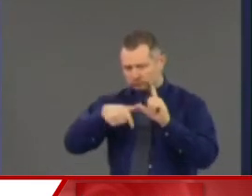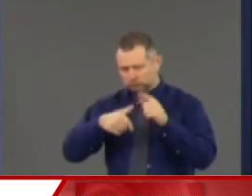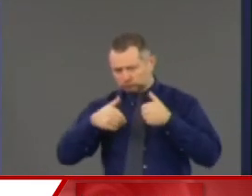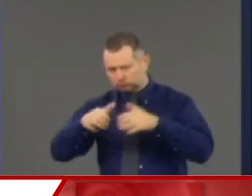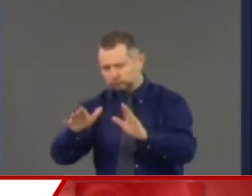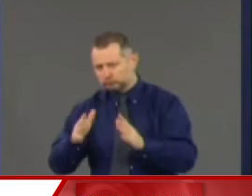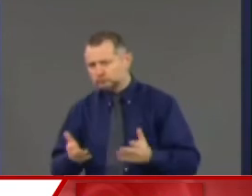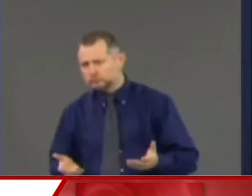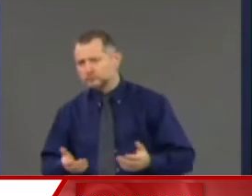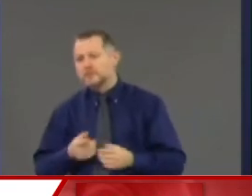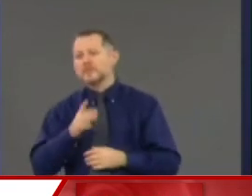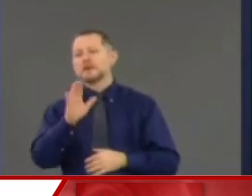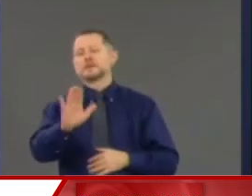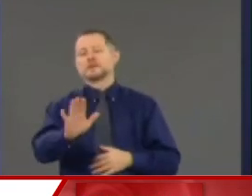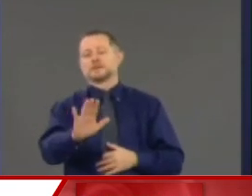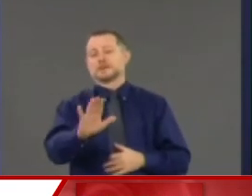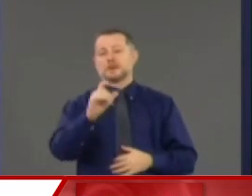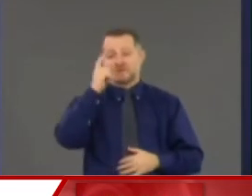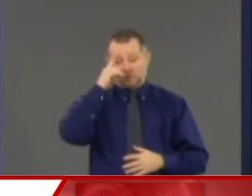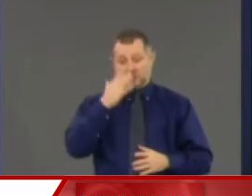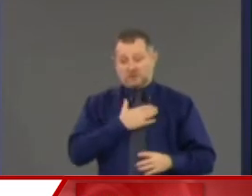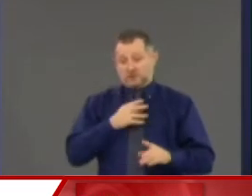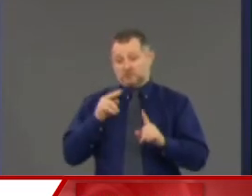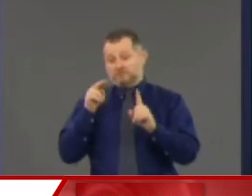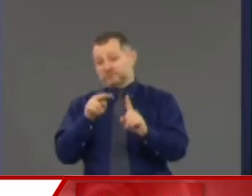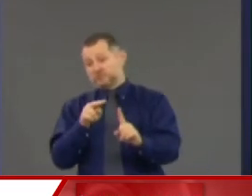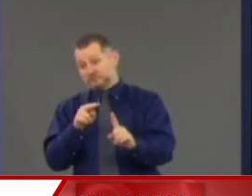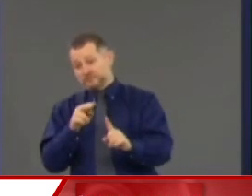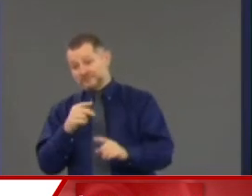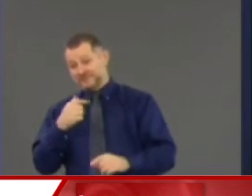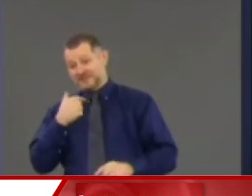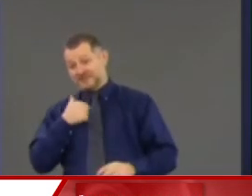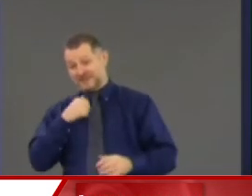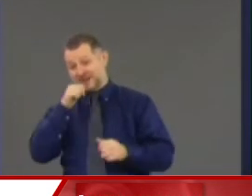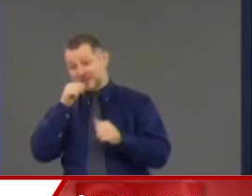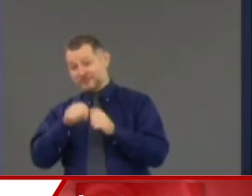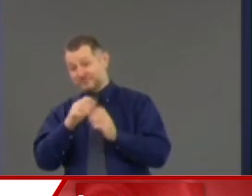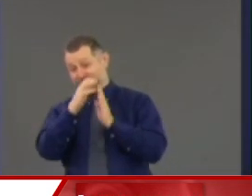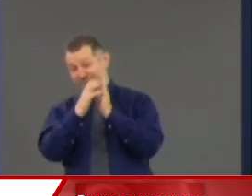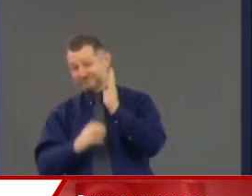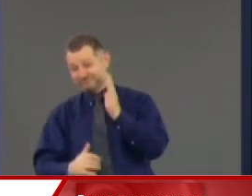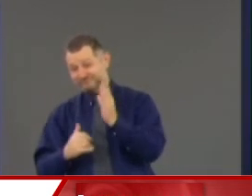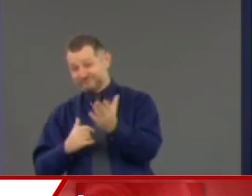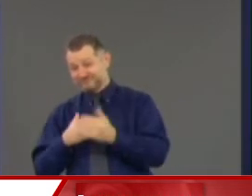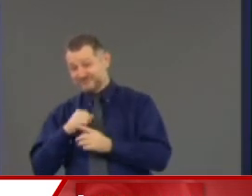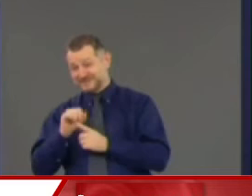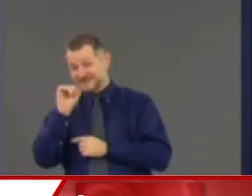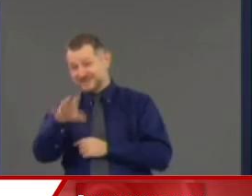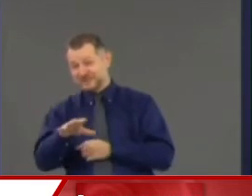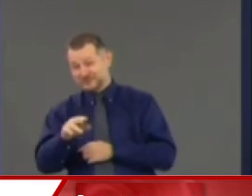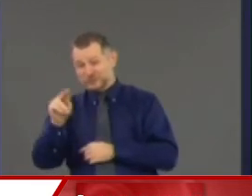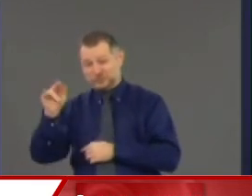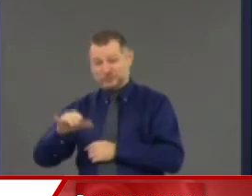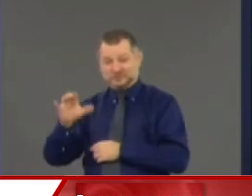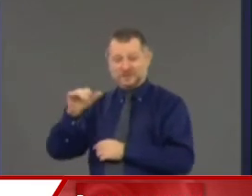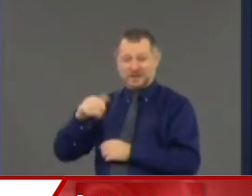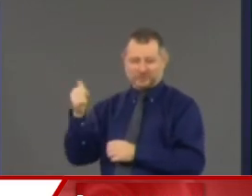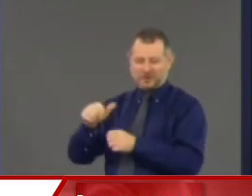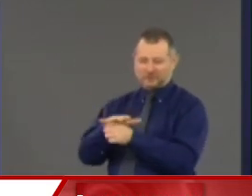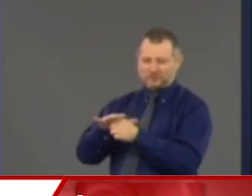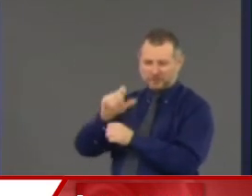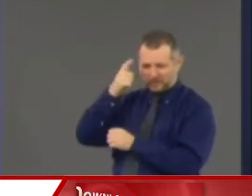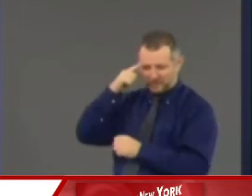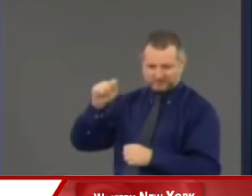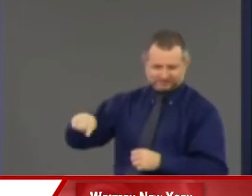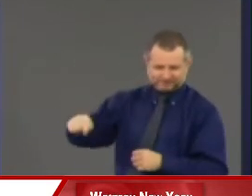position is what I said in a council's letter to New York City and the other local governments. I don't